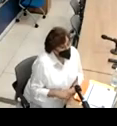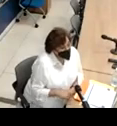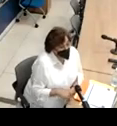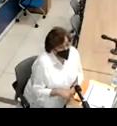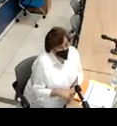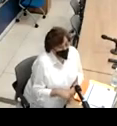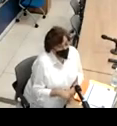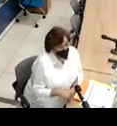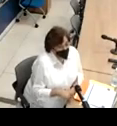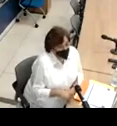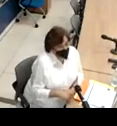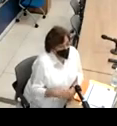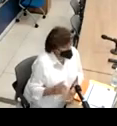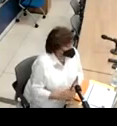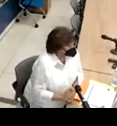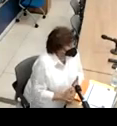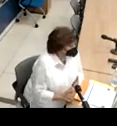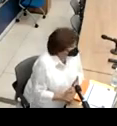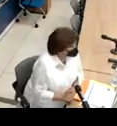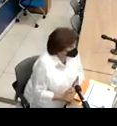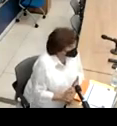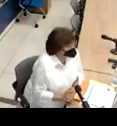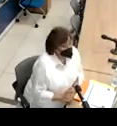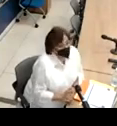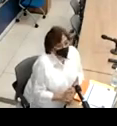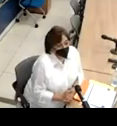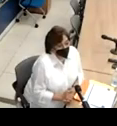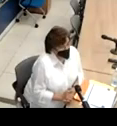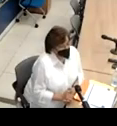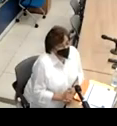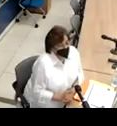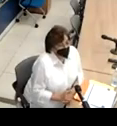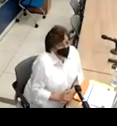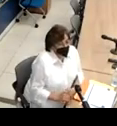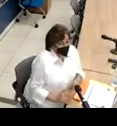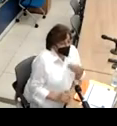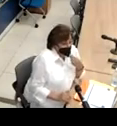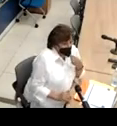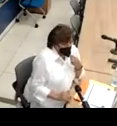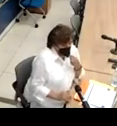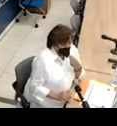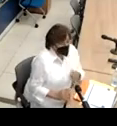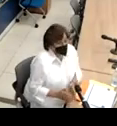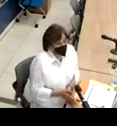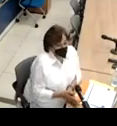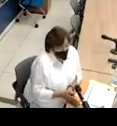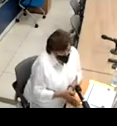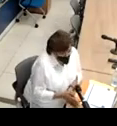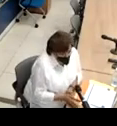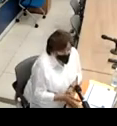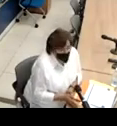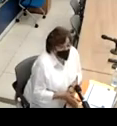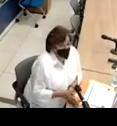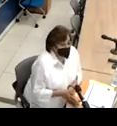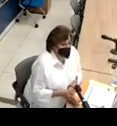during the pandemic which sets up the legal framework for comprehensive uh prevention